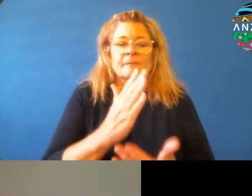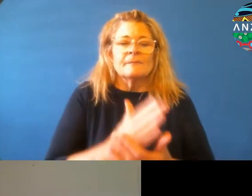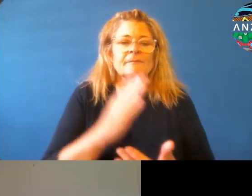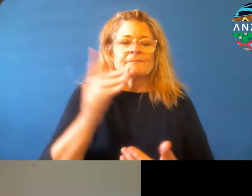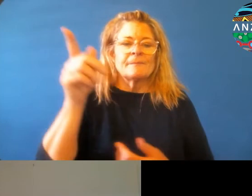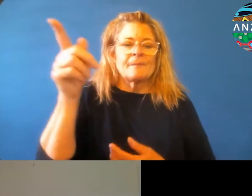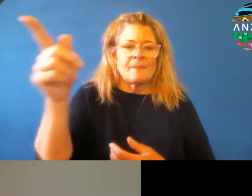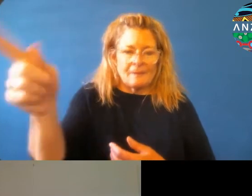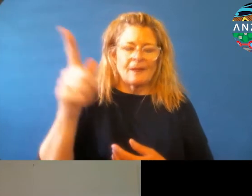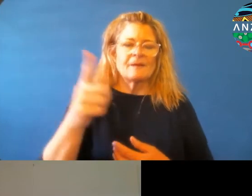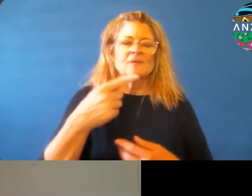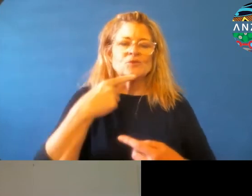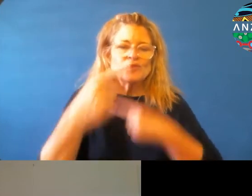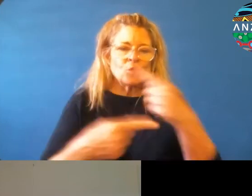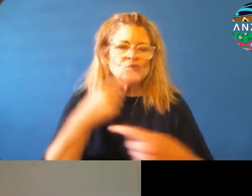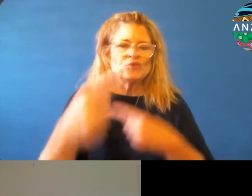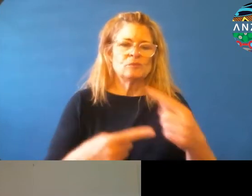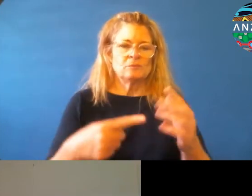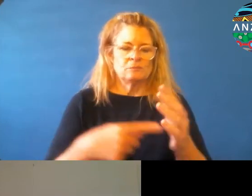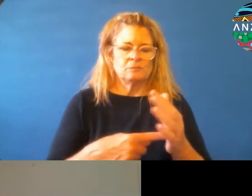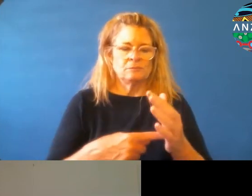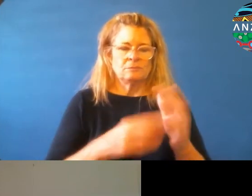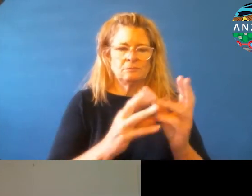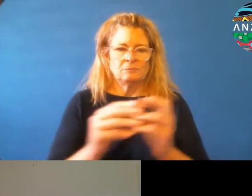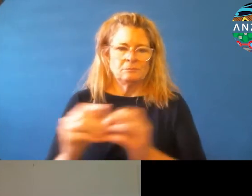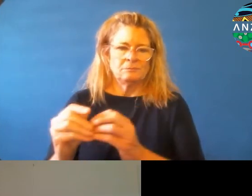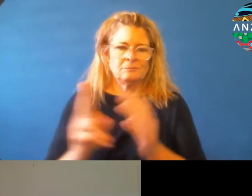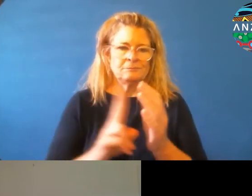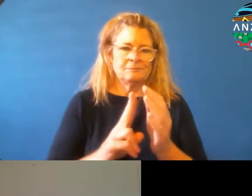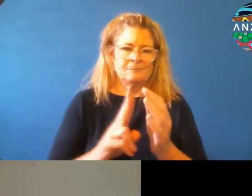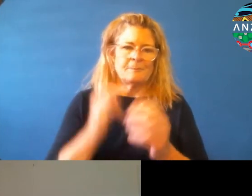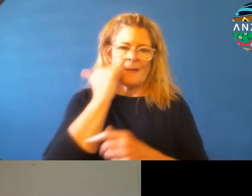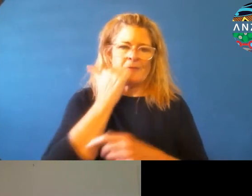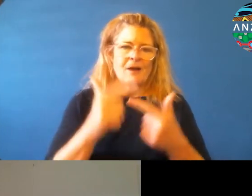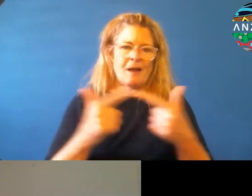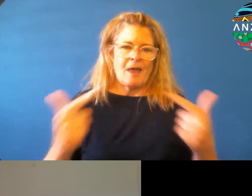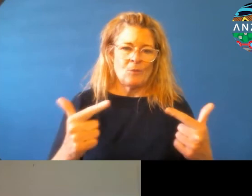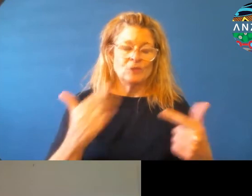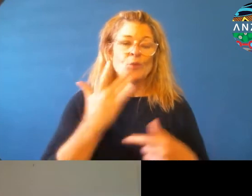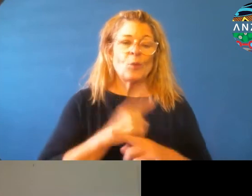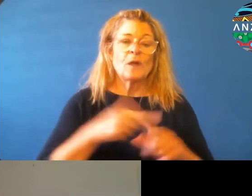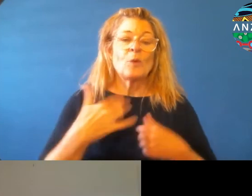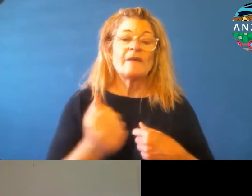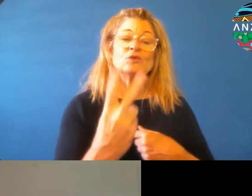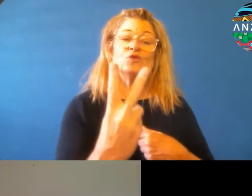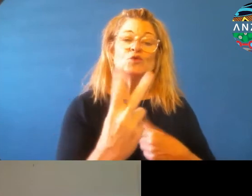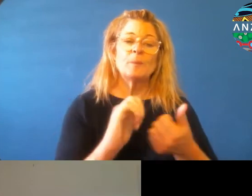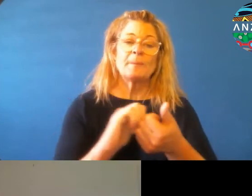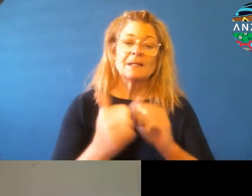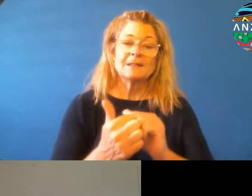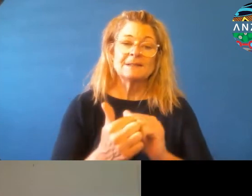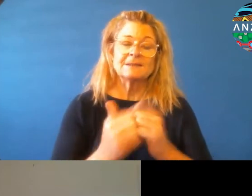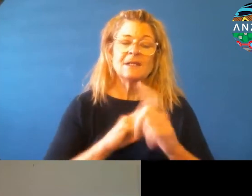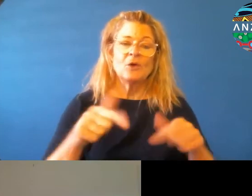Tiriti o Waitangi, where we have two partners. We have Tangata Whenua, and we have